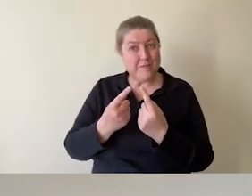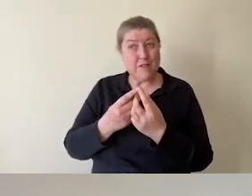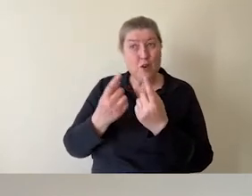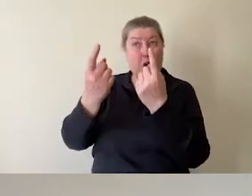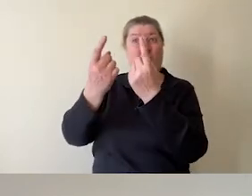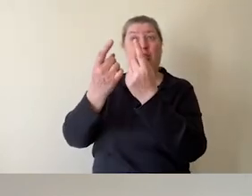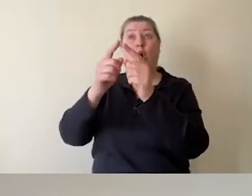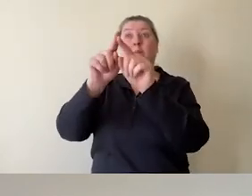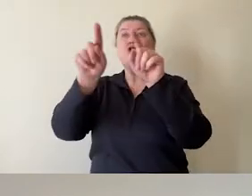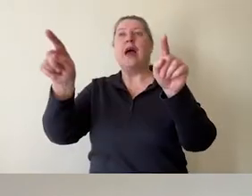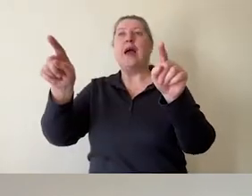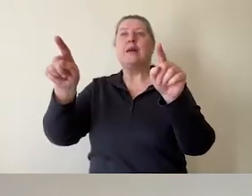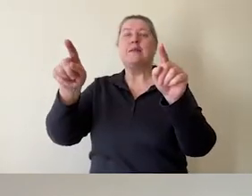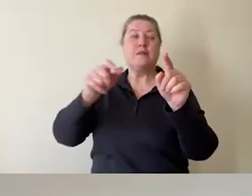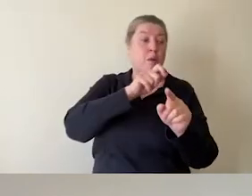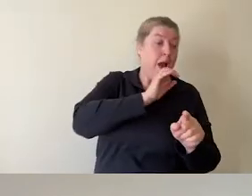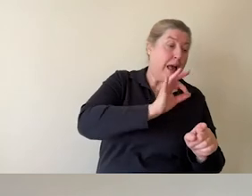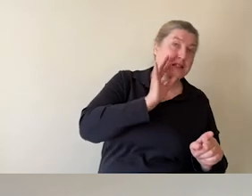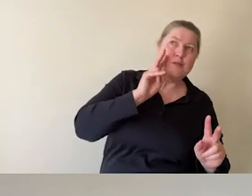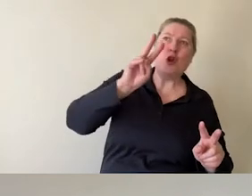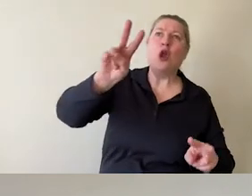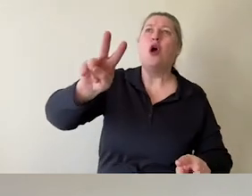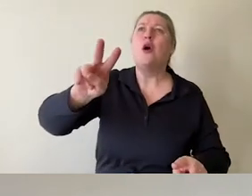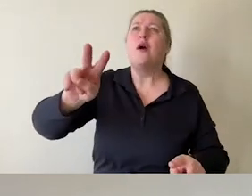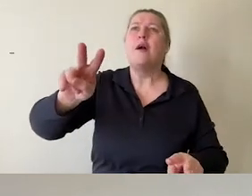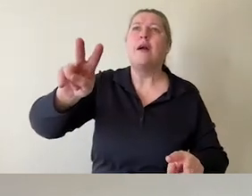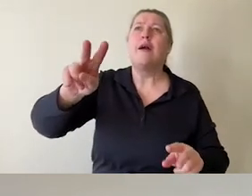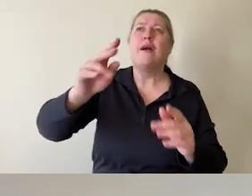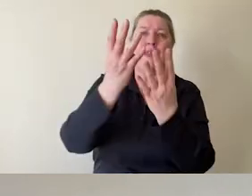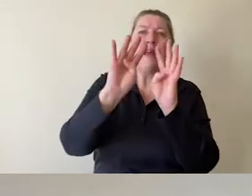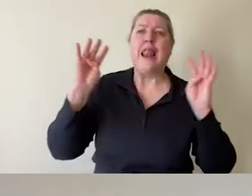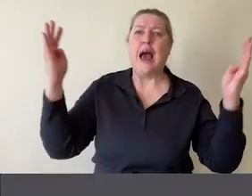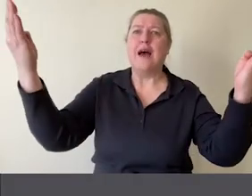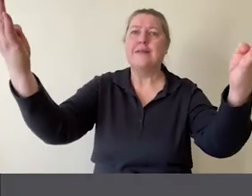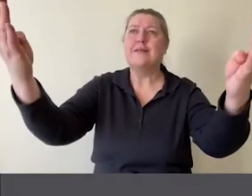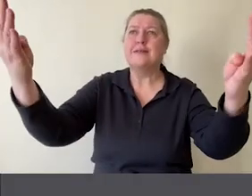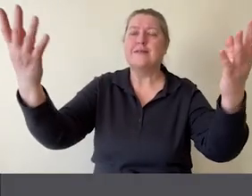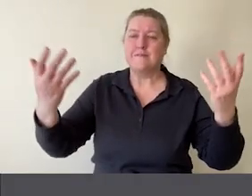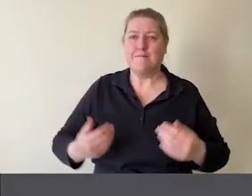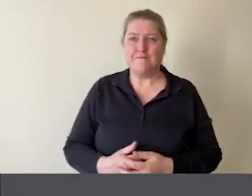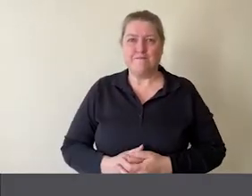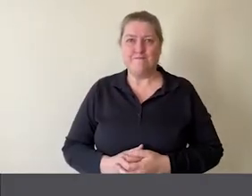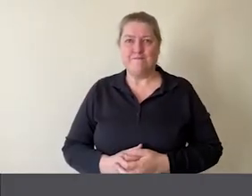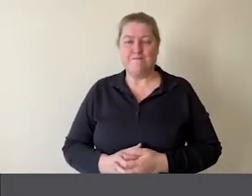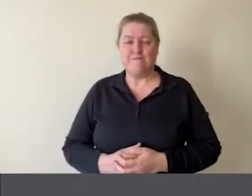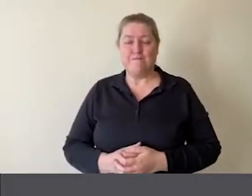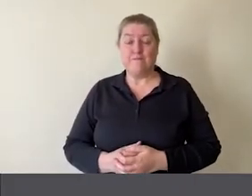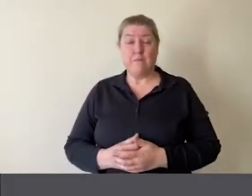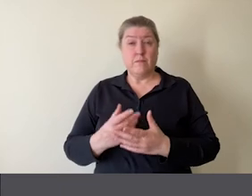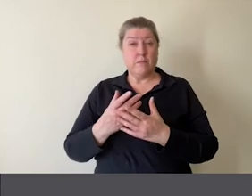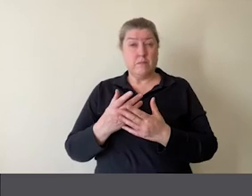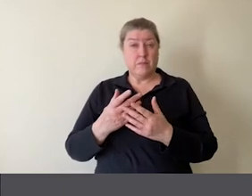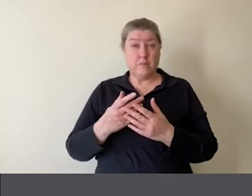we're then asking the students to look at in the glass case. Not all of your objects